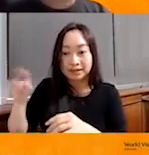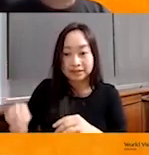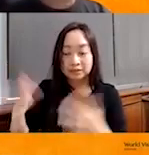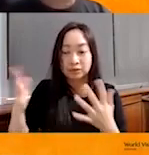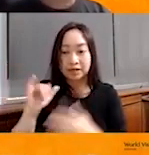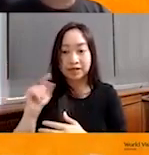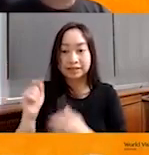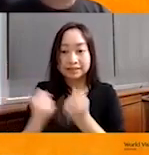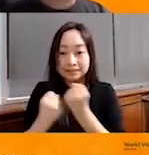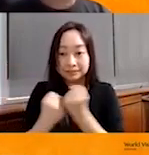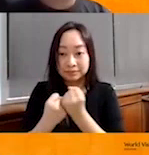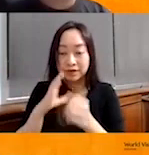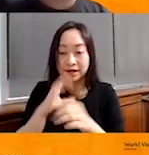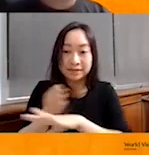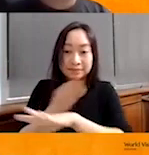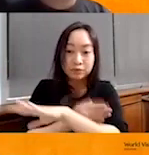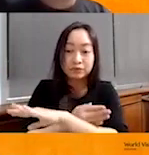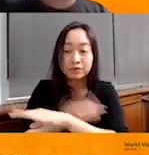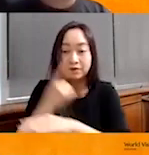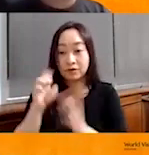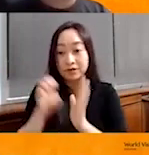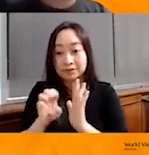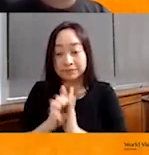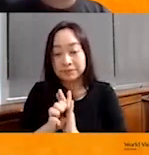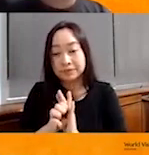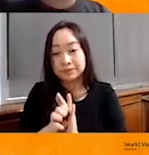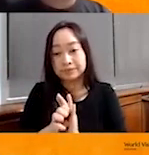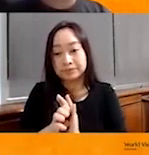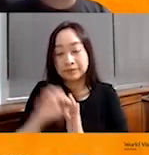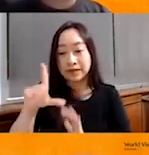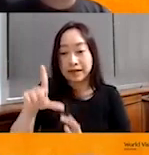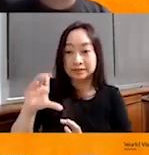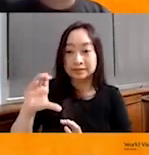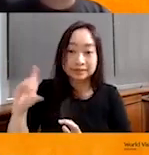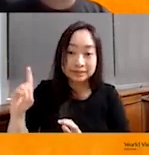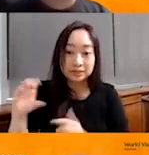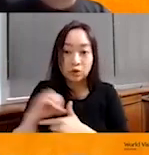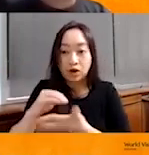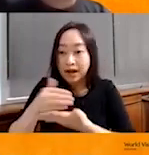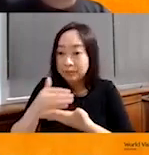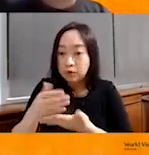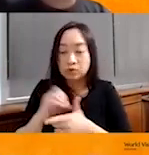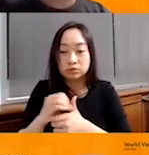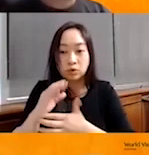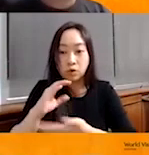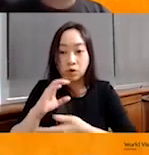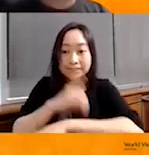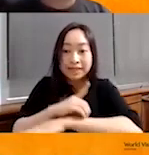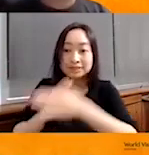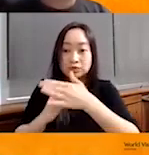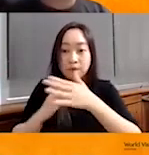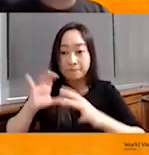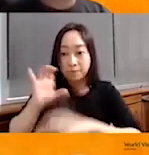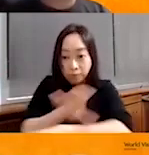supporting equipment, for example, LCD or laptops or desktops. I